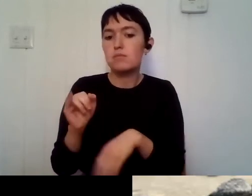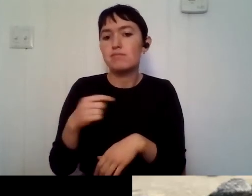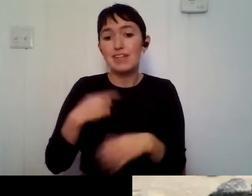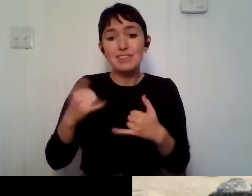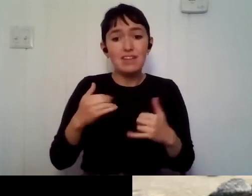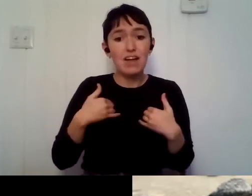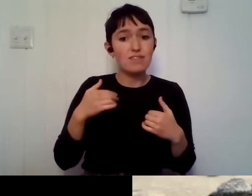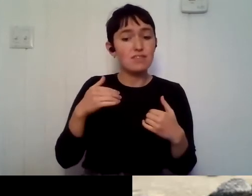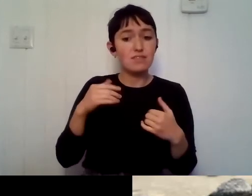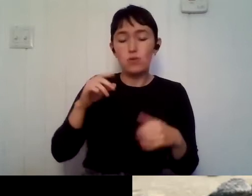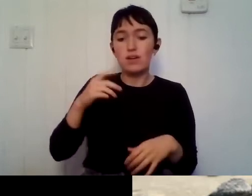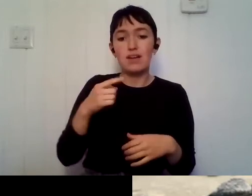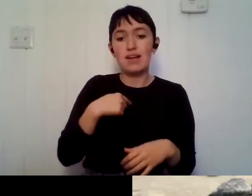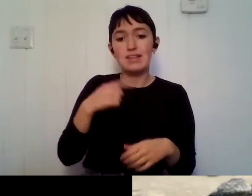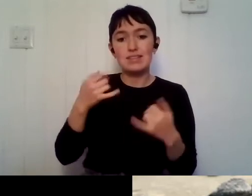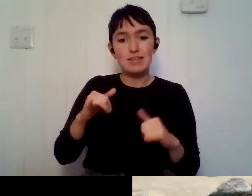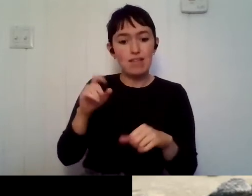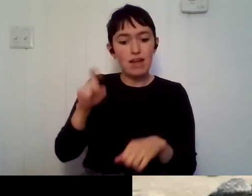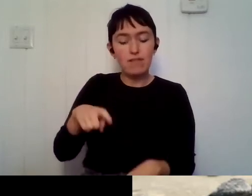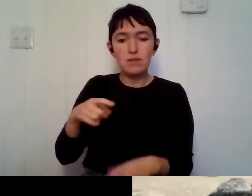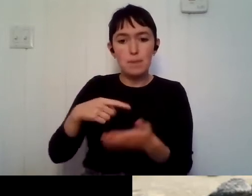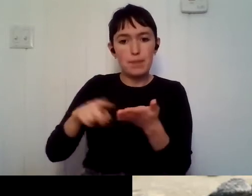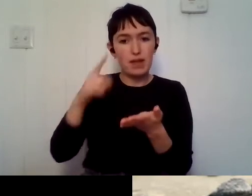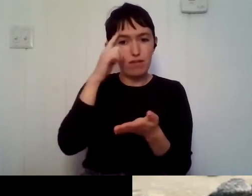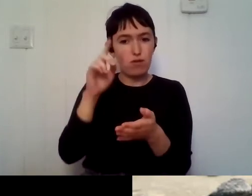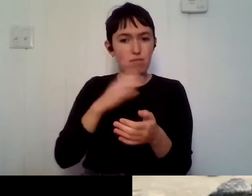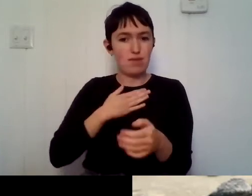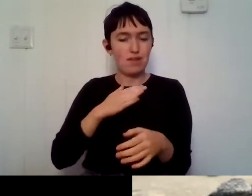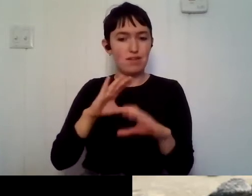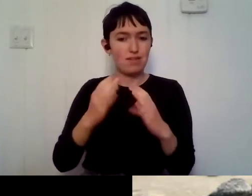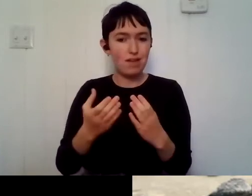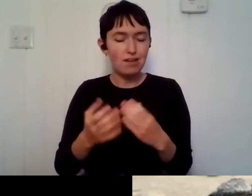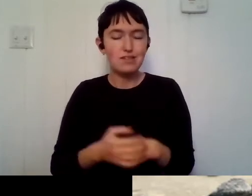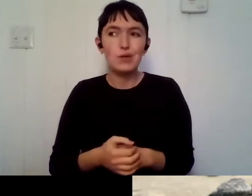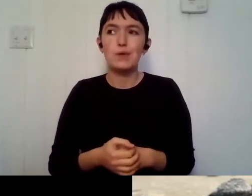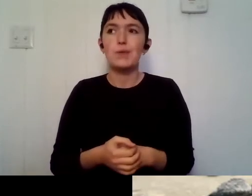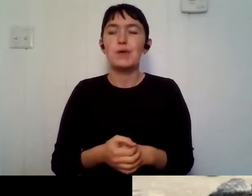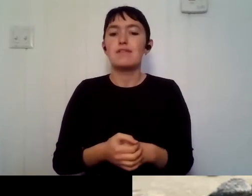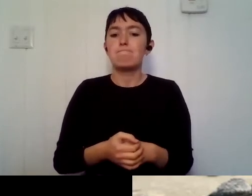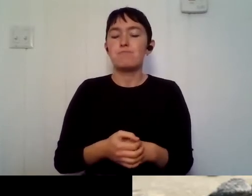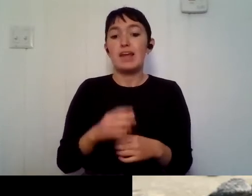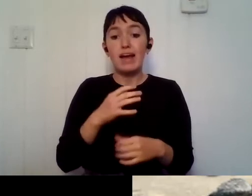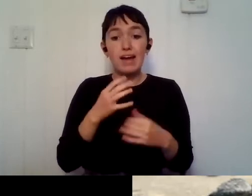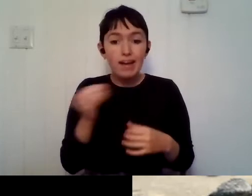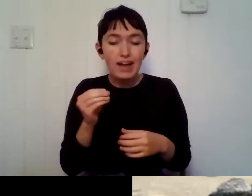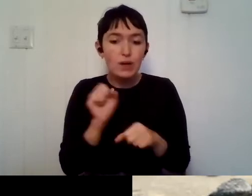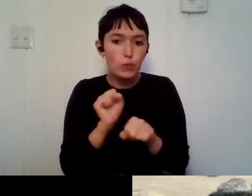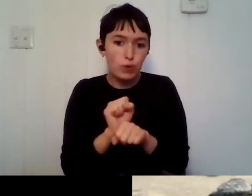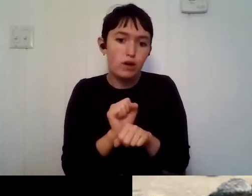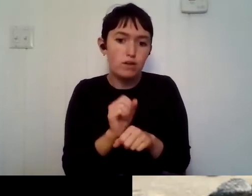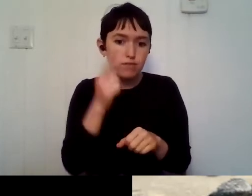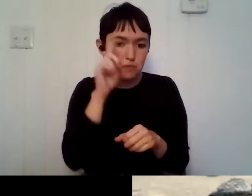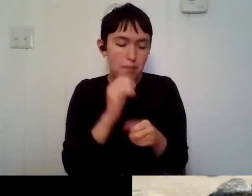So I needed to actually work. Um, and then many times, like the internships are giving good